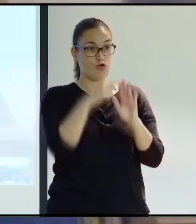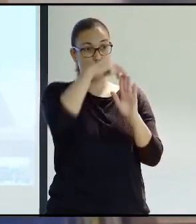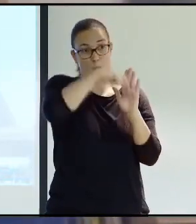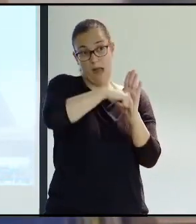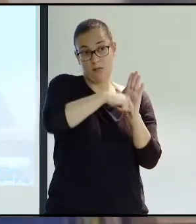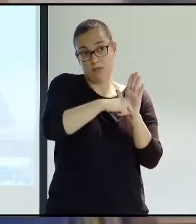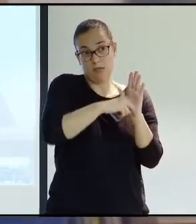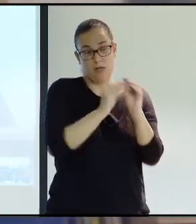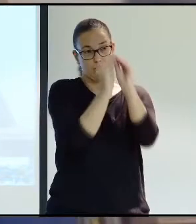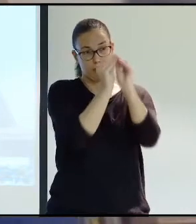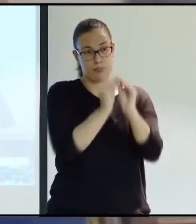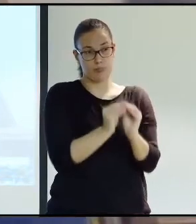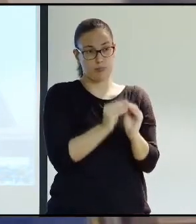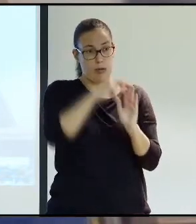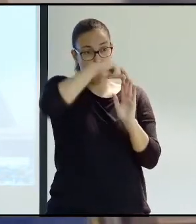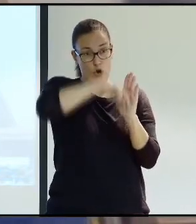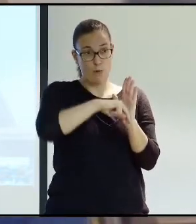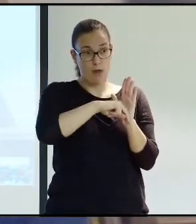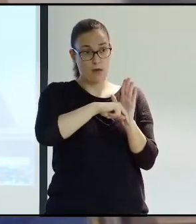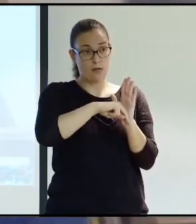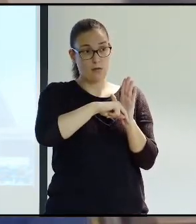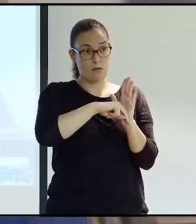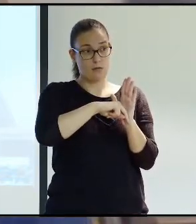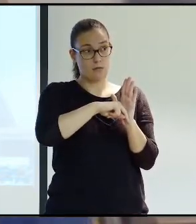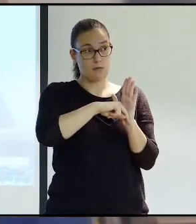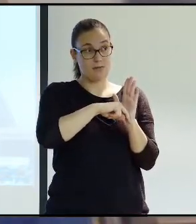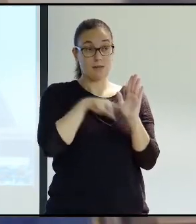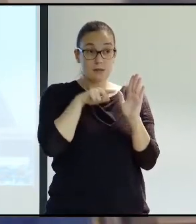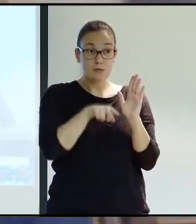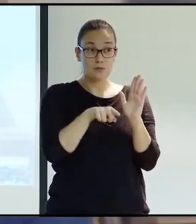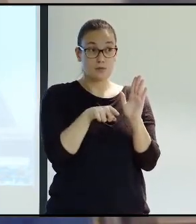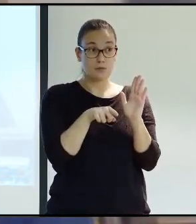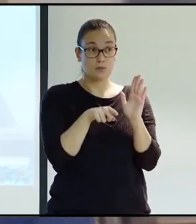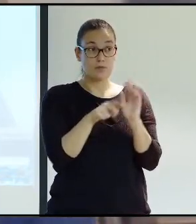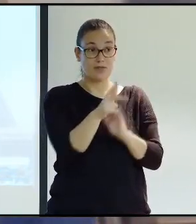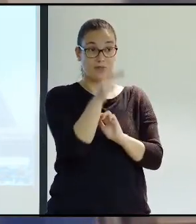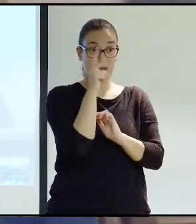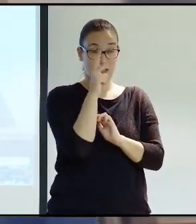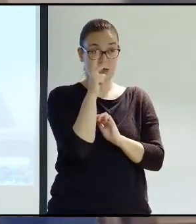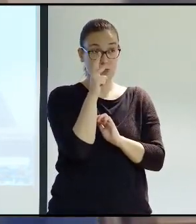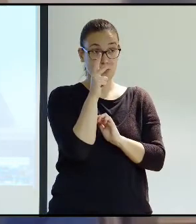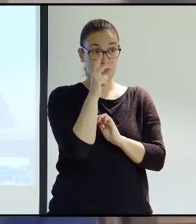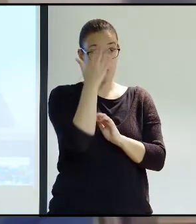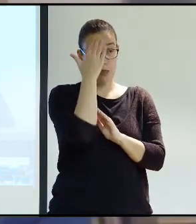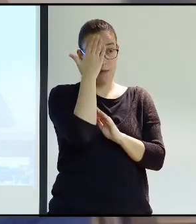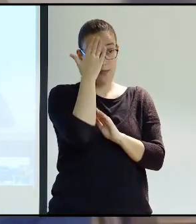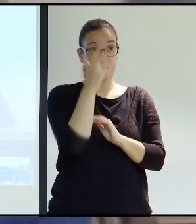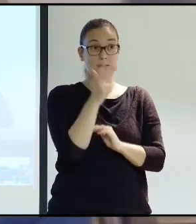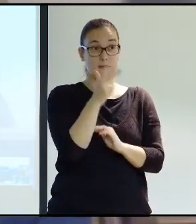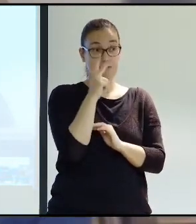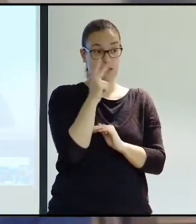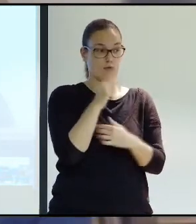So what we're trying to do is actually create a law that will make it possible for